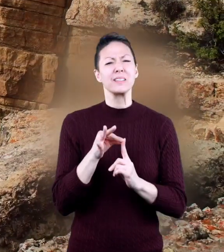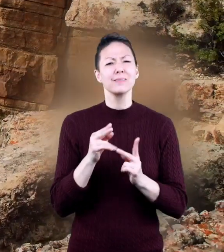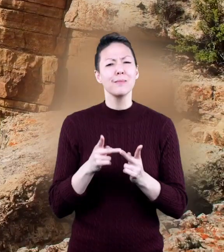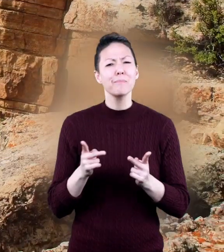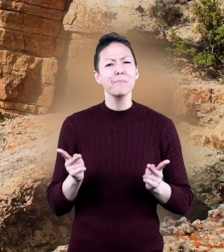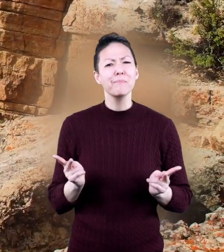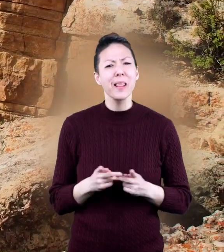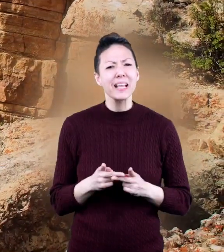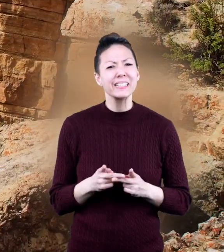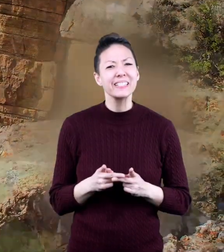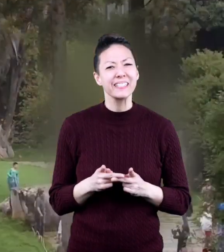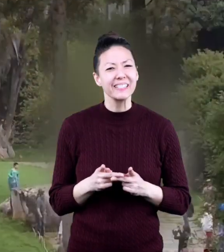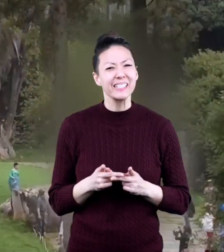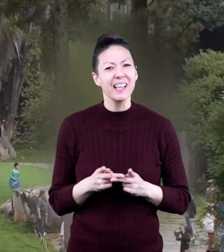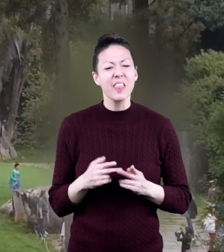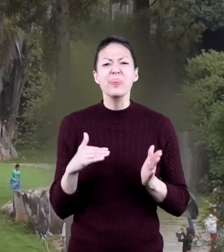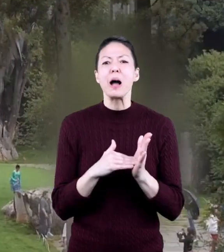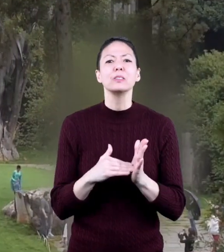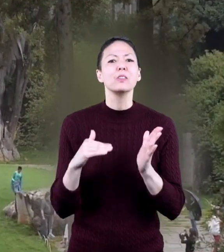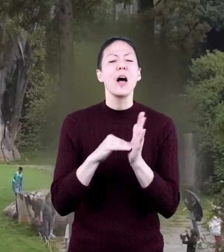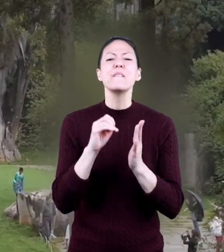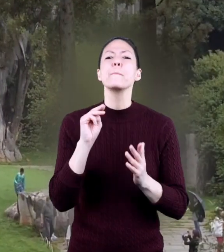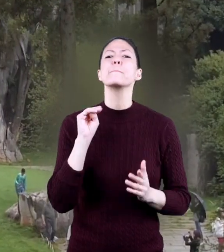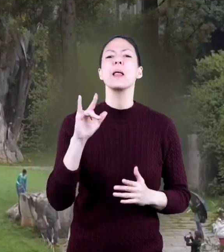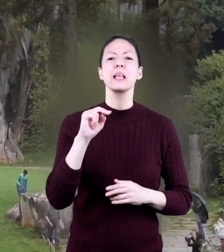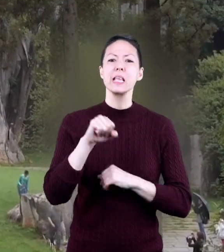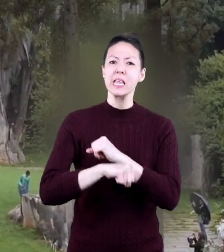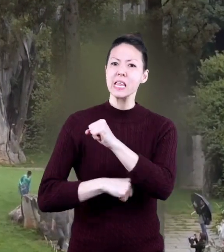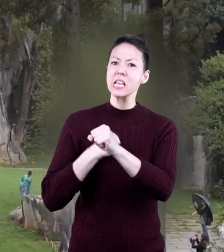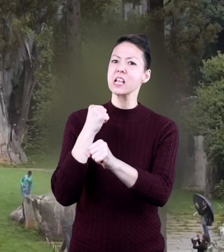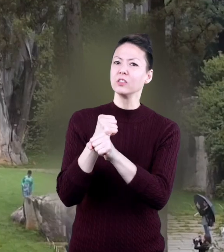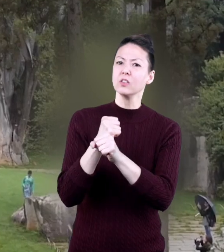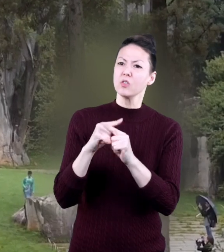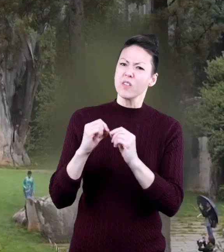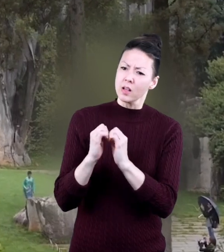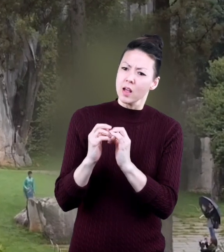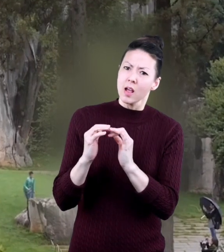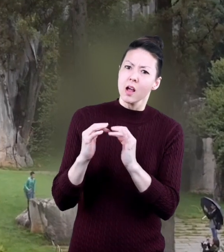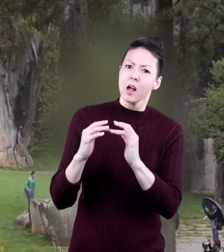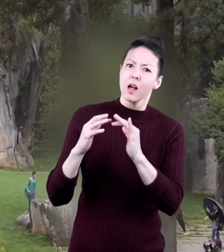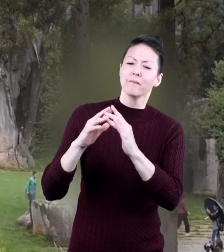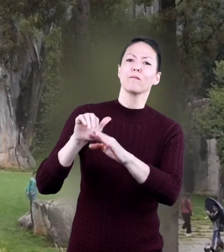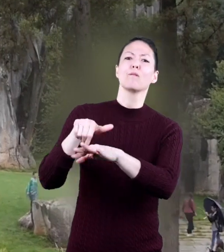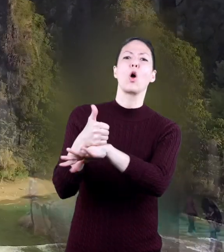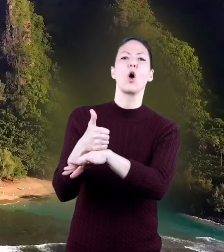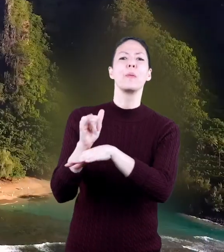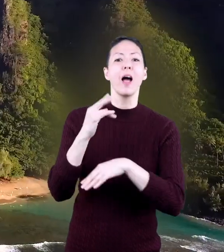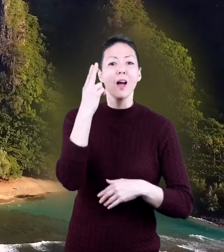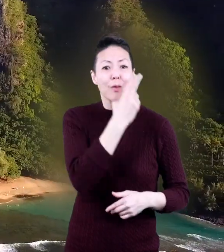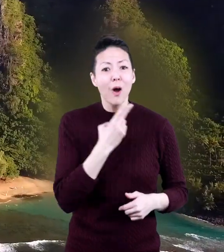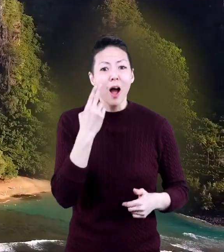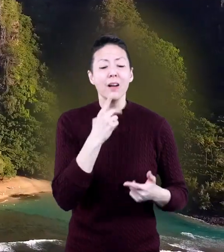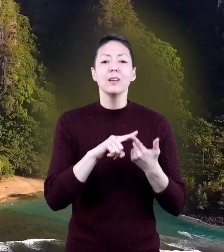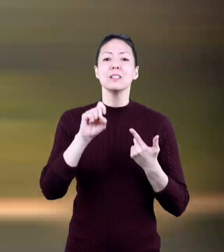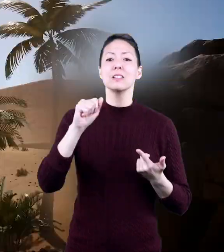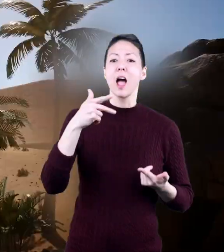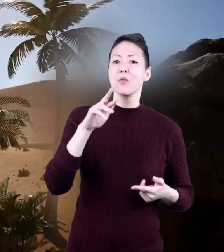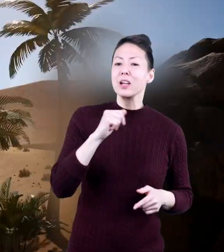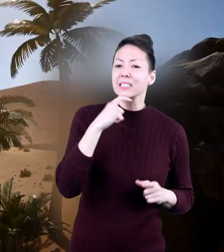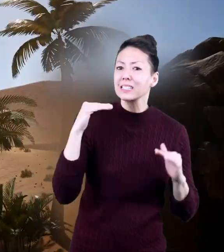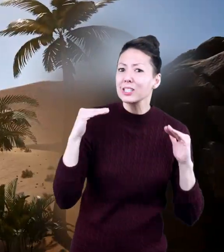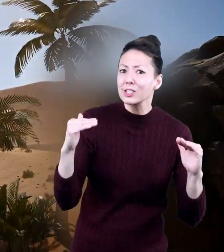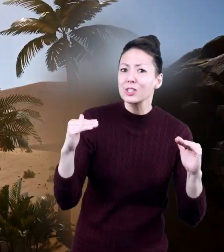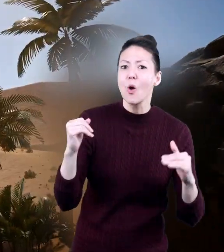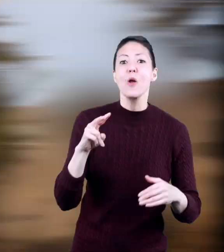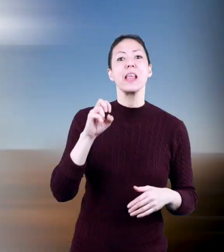special place. Some take thousands or even millions of years to form. And like Hawaii, or the